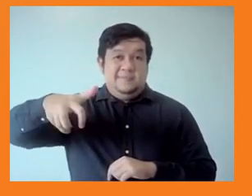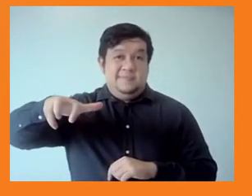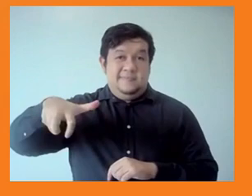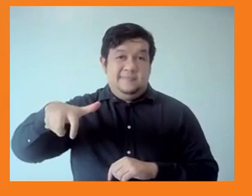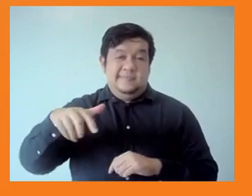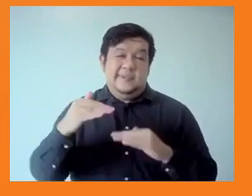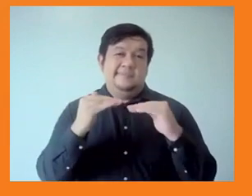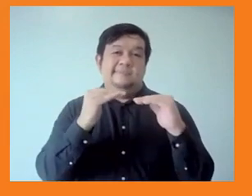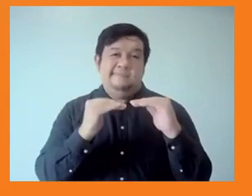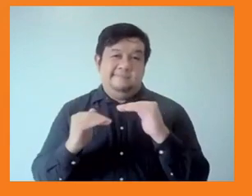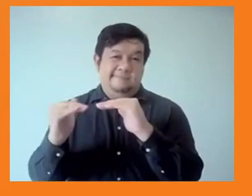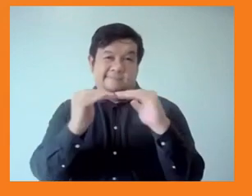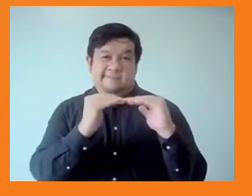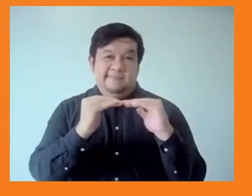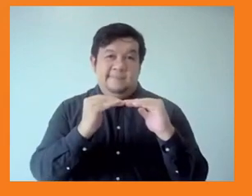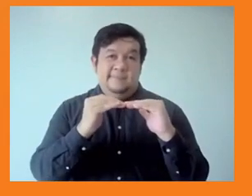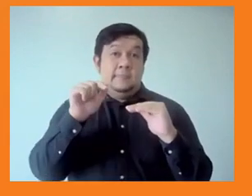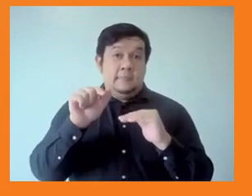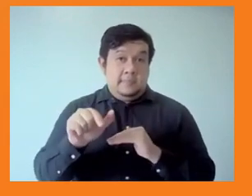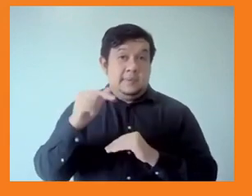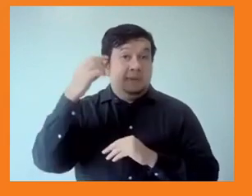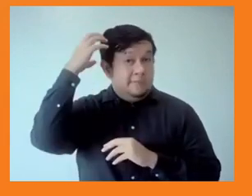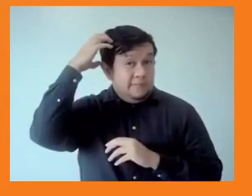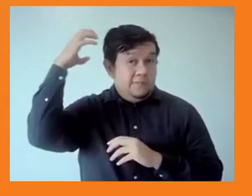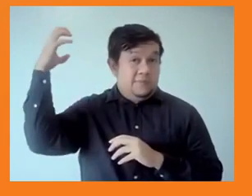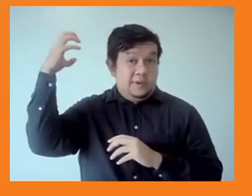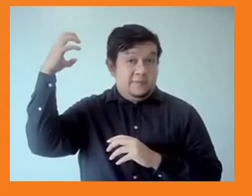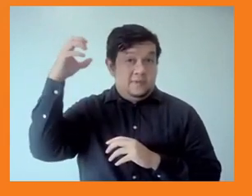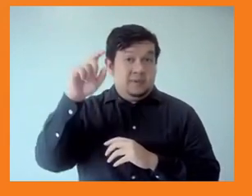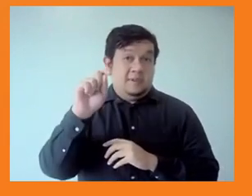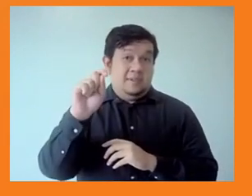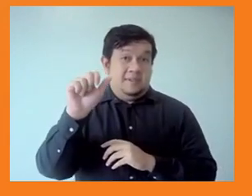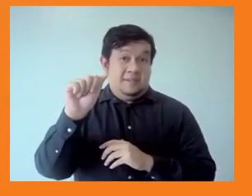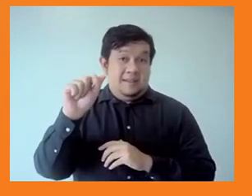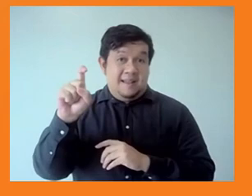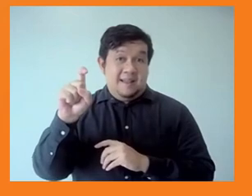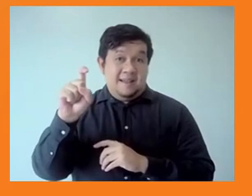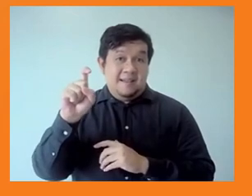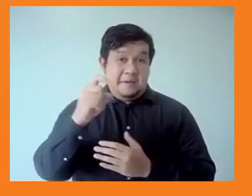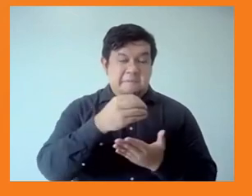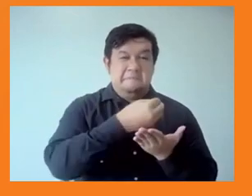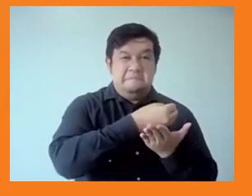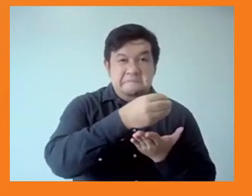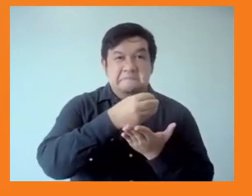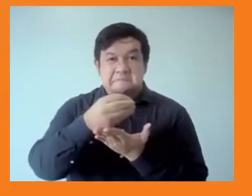policies to redress or offset, emphasising the need for more action on the labour front. Next slide, please.